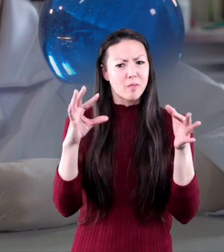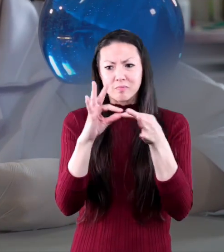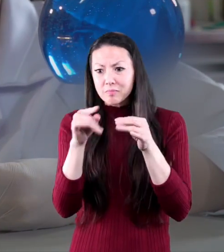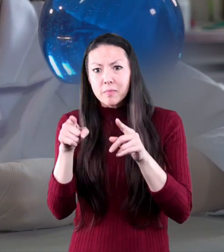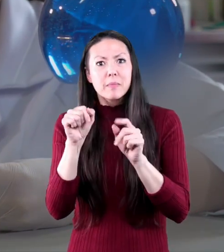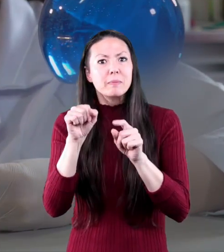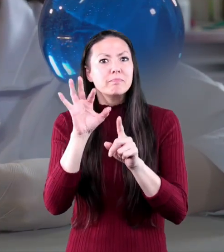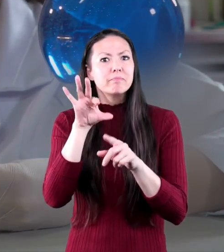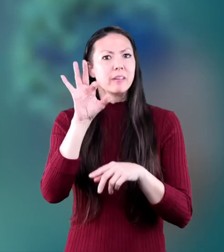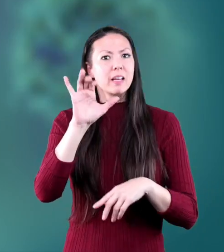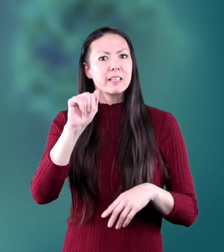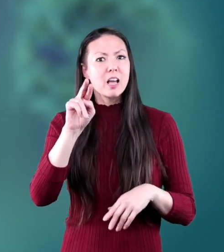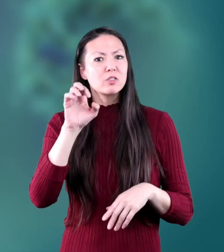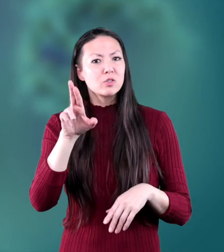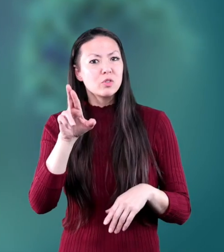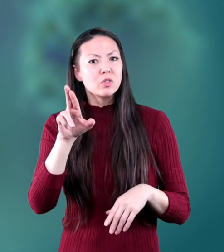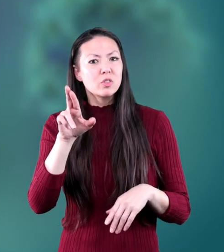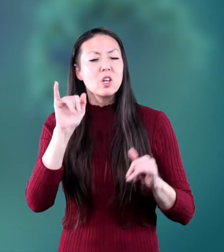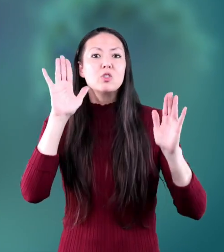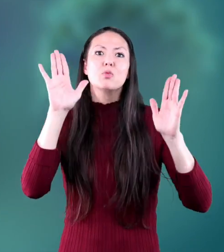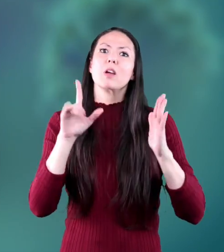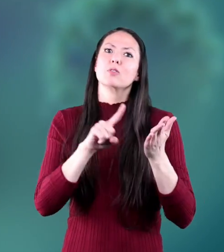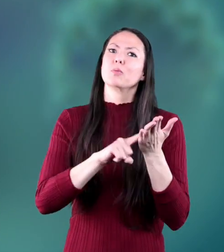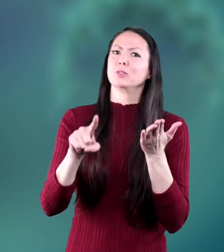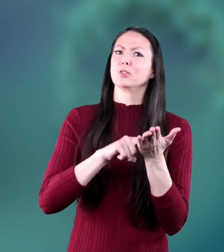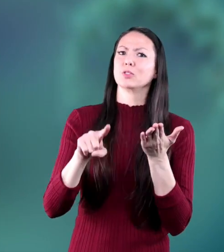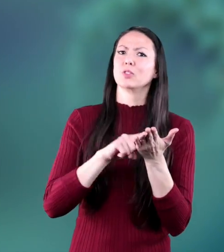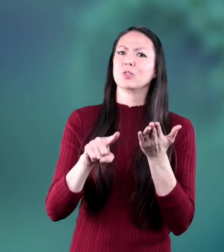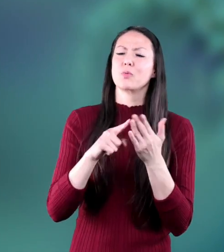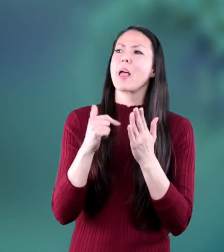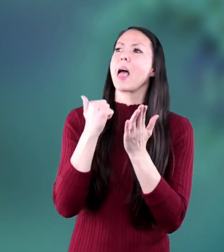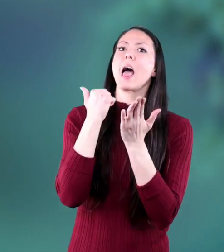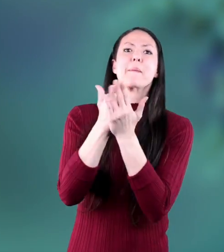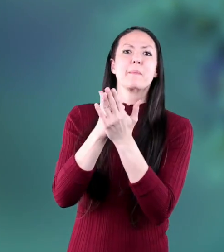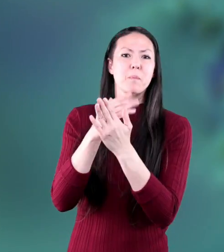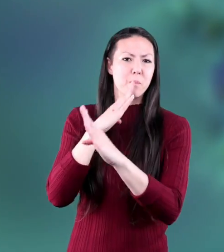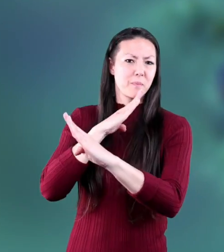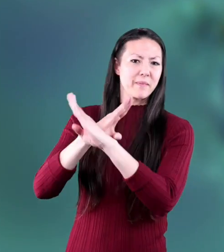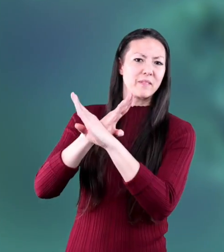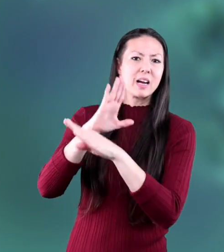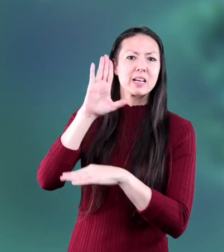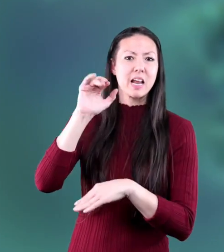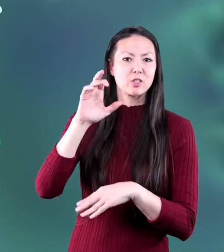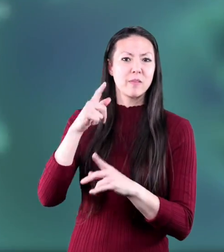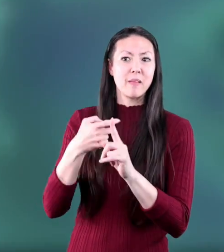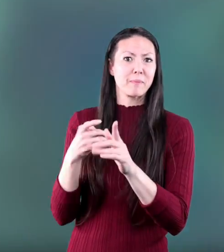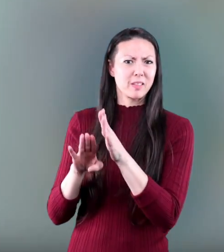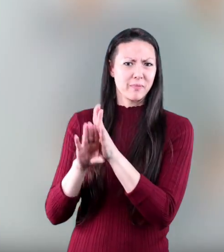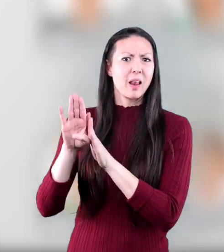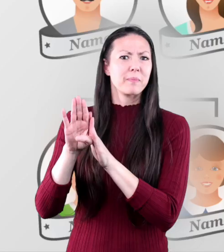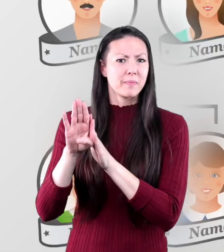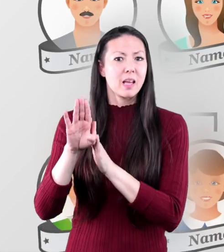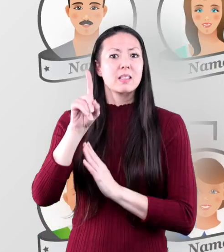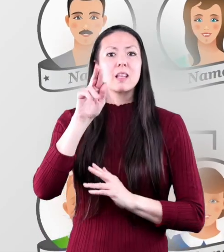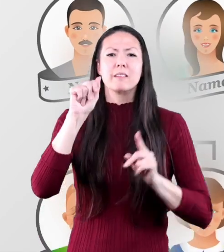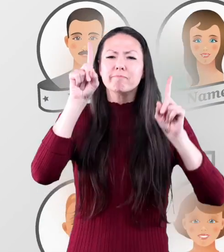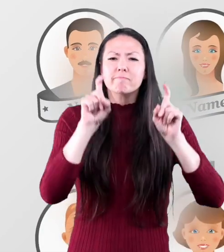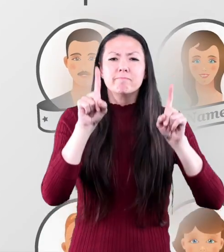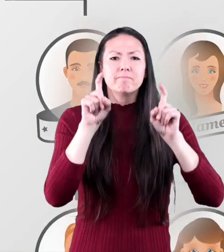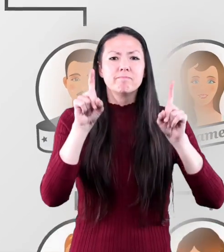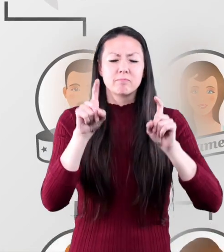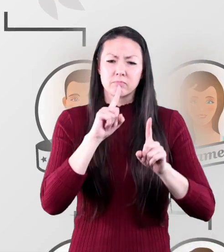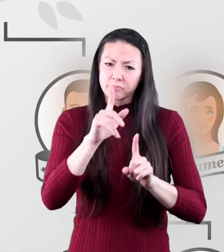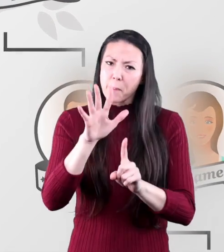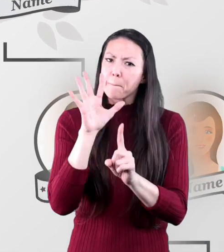certain kinds of cancers. Would it be great if genetic research could help prevent cancer before it developed? DNA testing